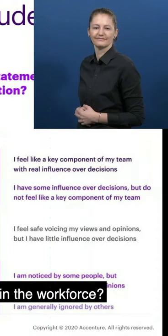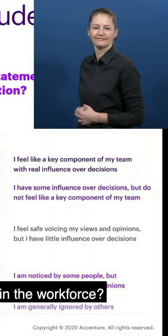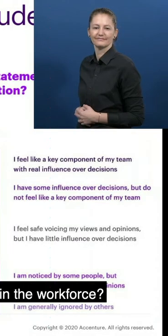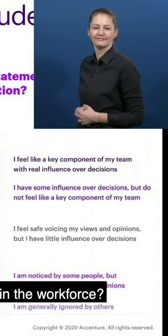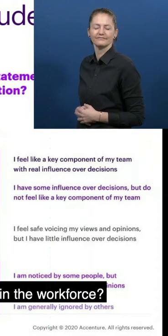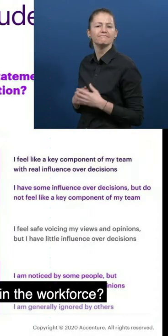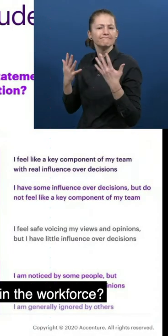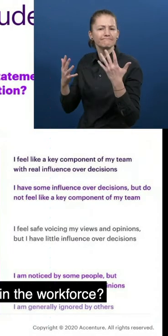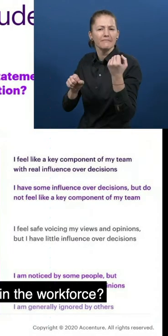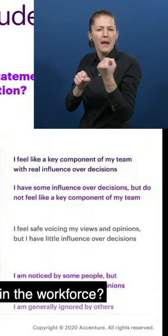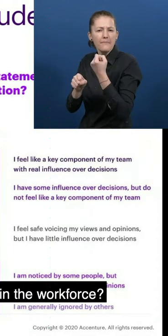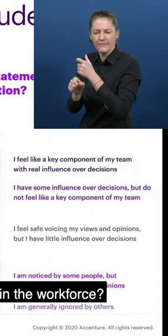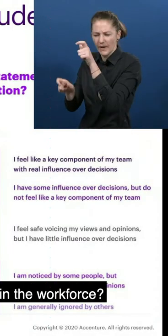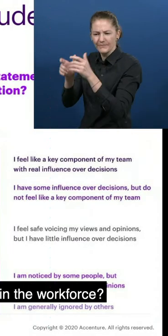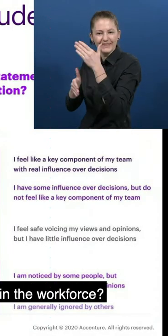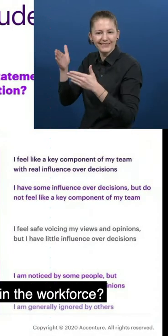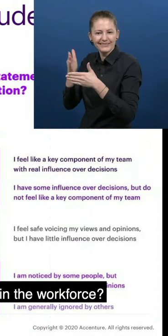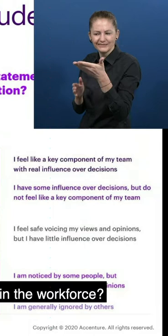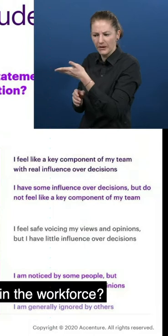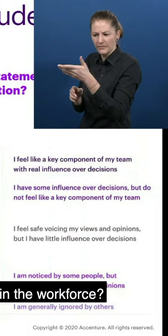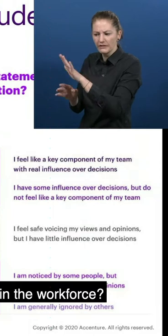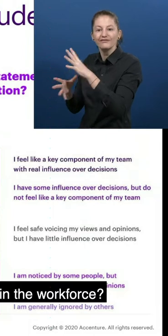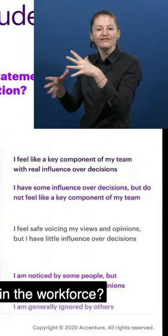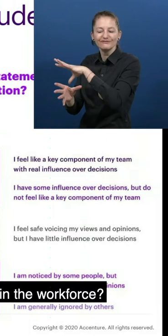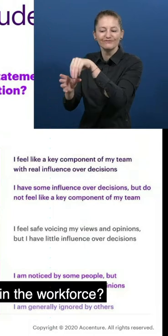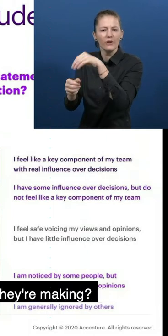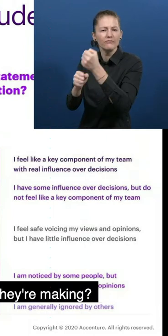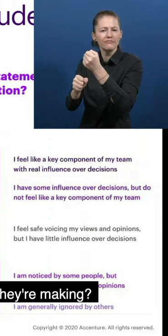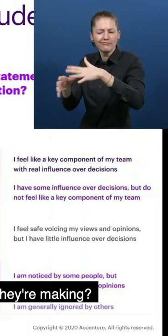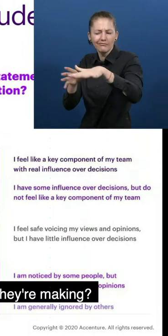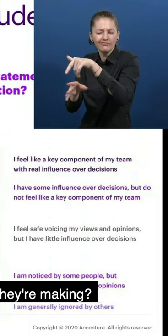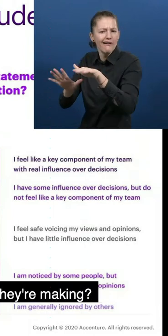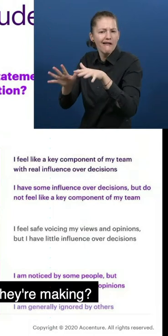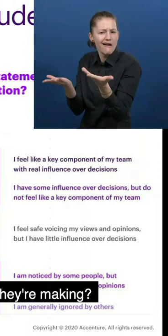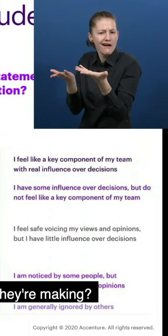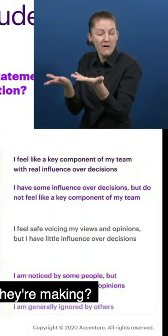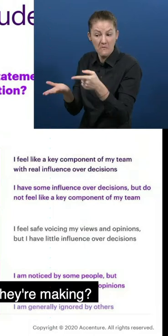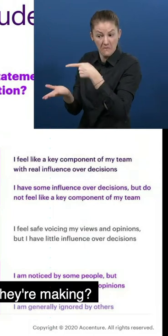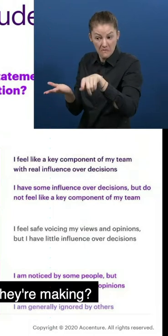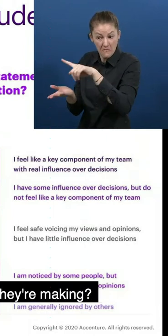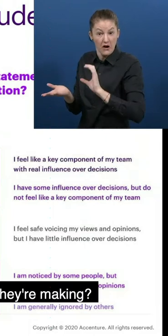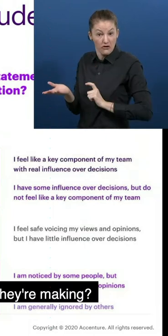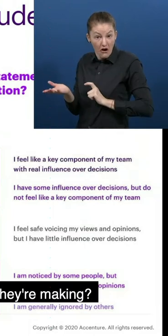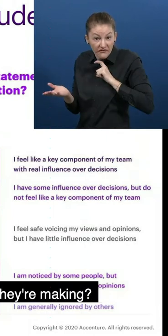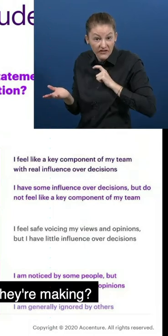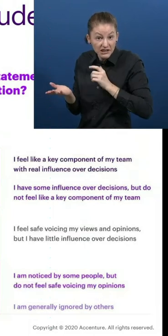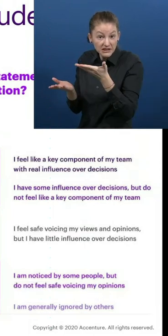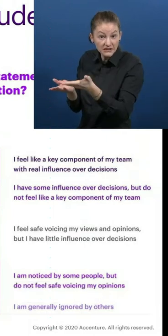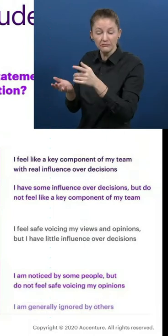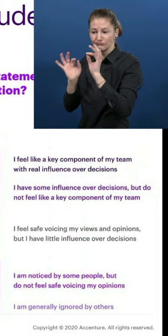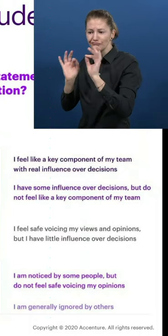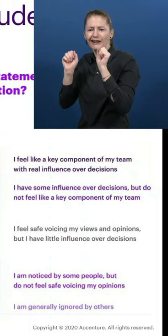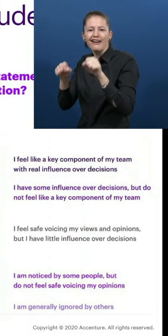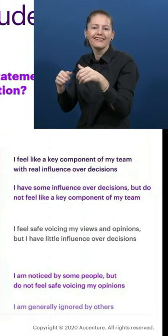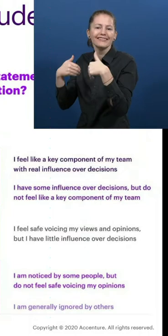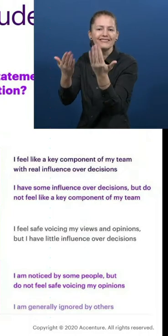But what about those employees with disabilities who are in the workforce? Are they confident in their roles and in the contributions they're making? Are they